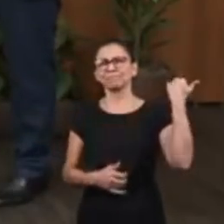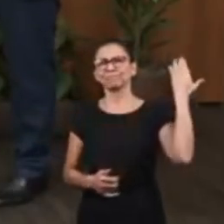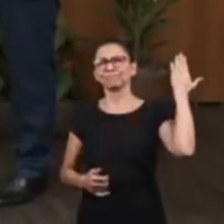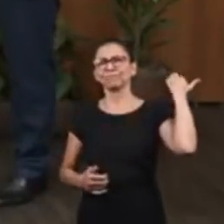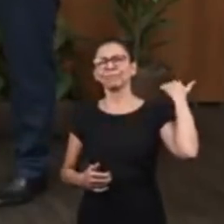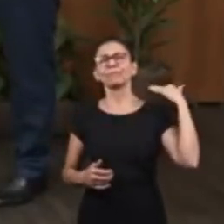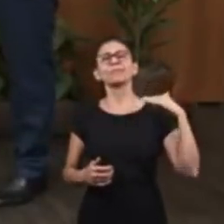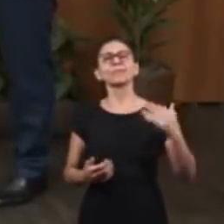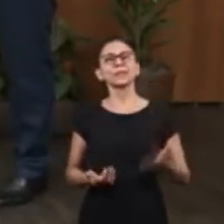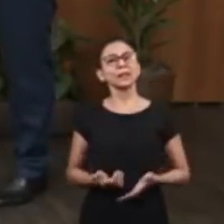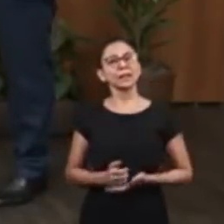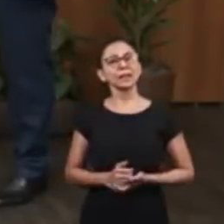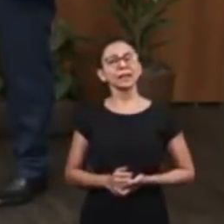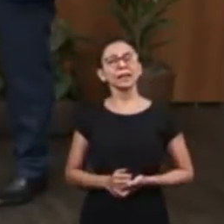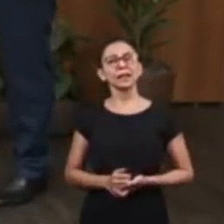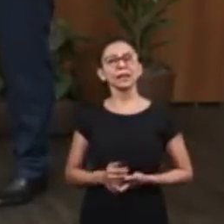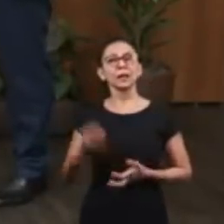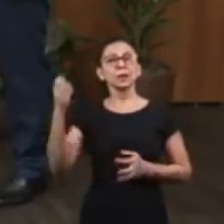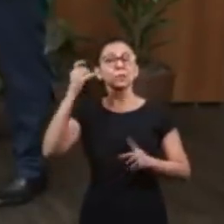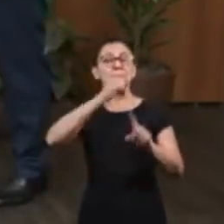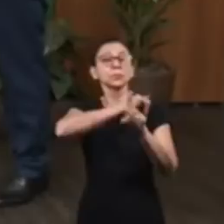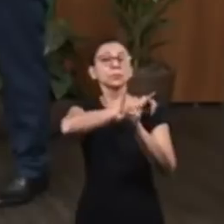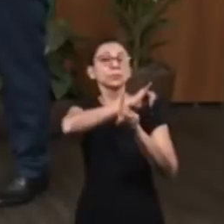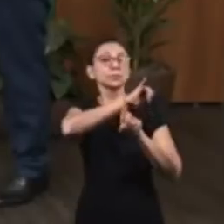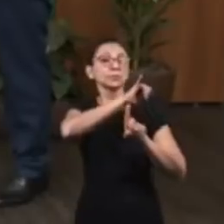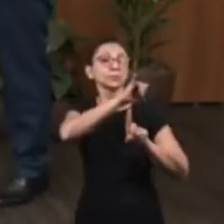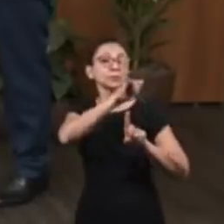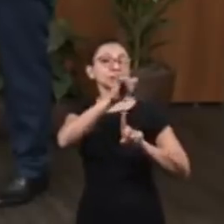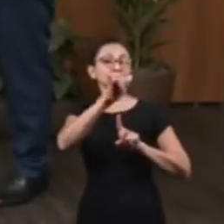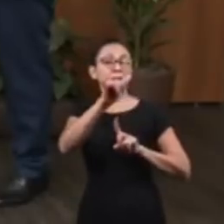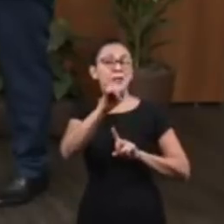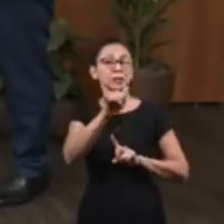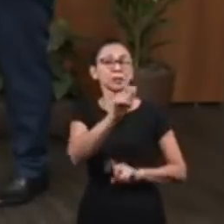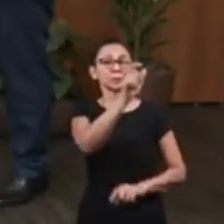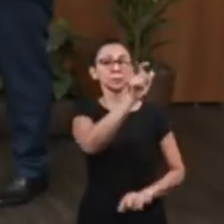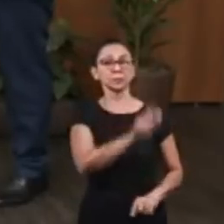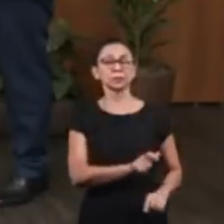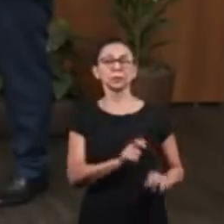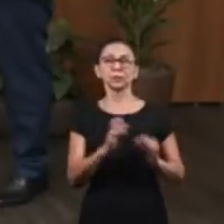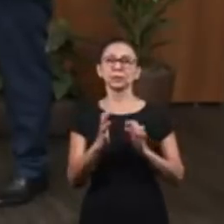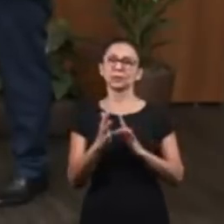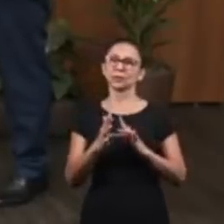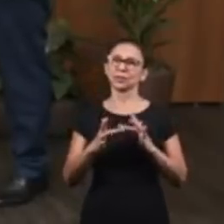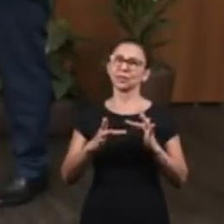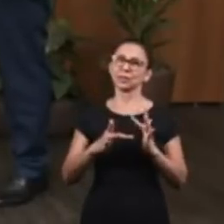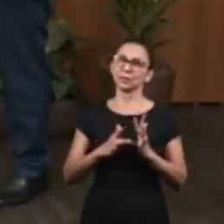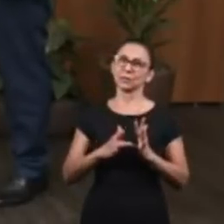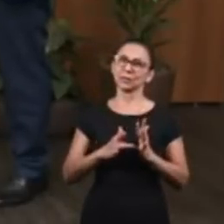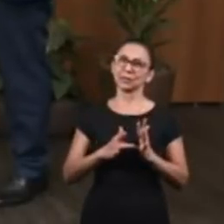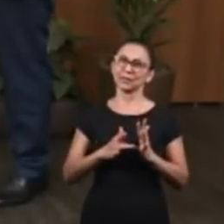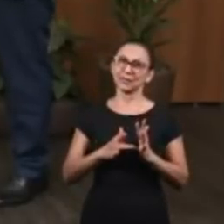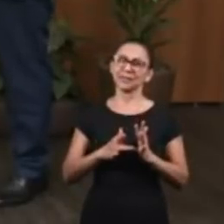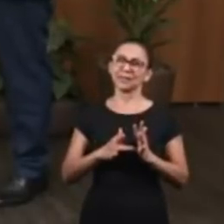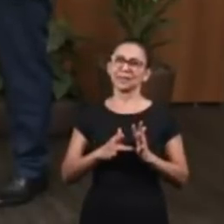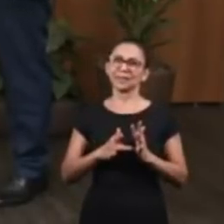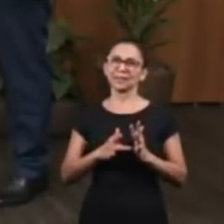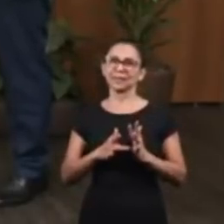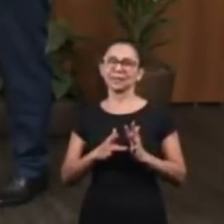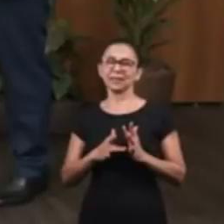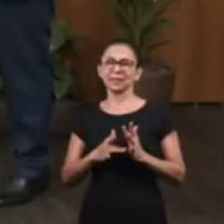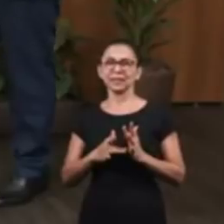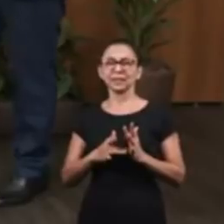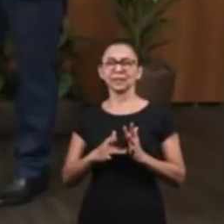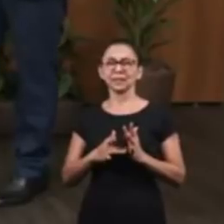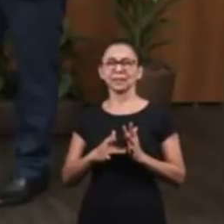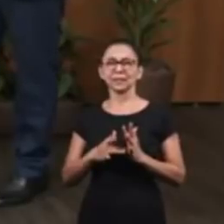Old Testament, which is to prophetically point out Jesus who was revealed afterwards in